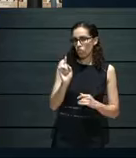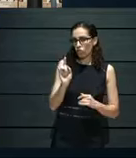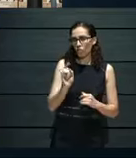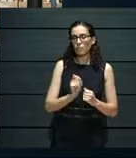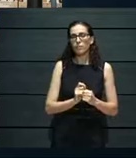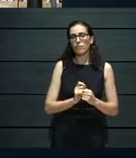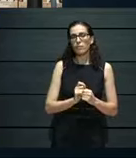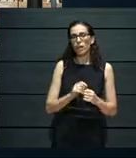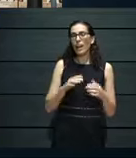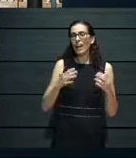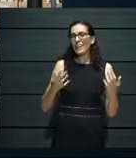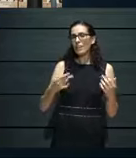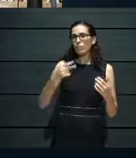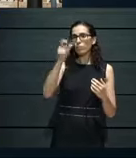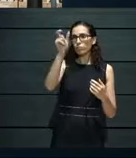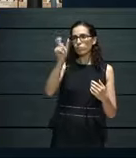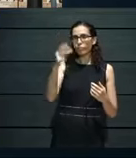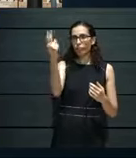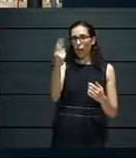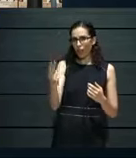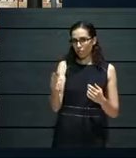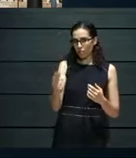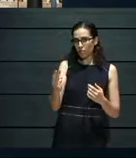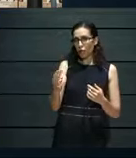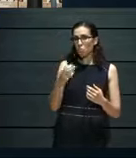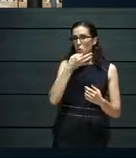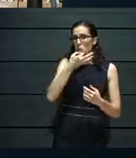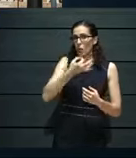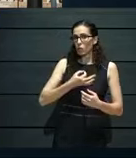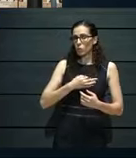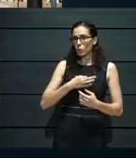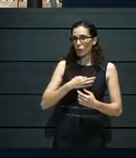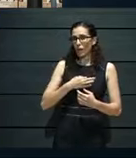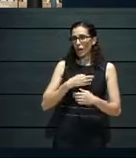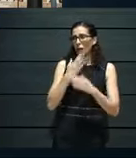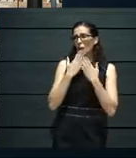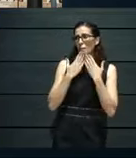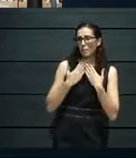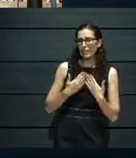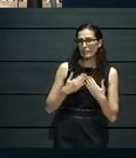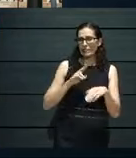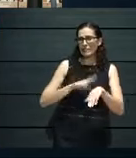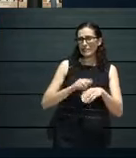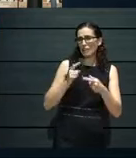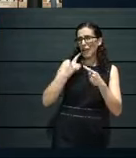reaching out to us and asking us if they could participate.